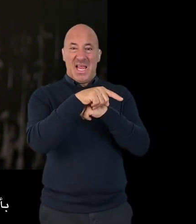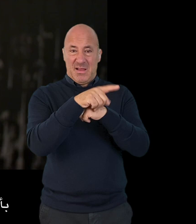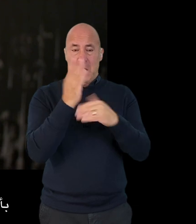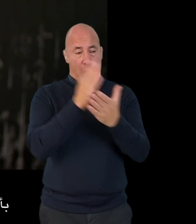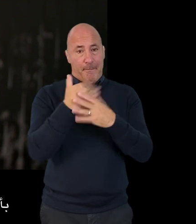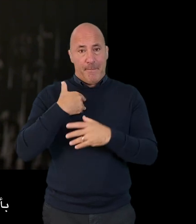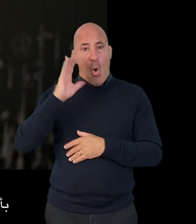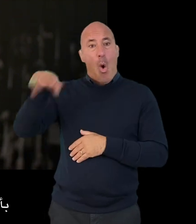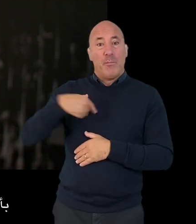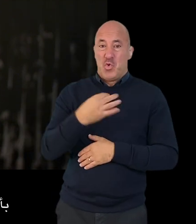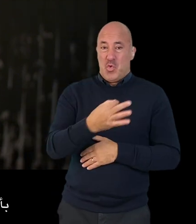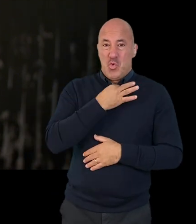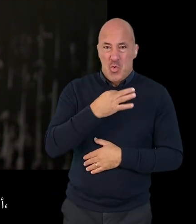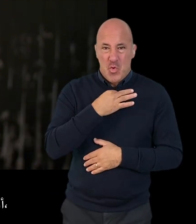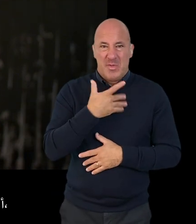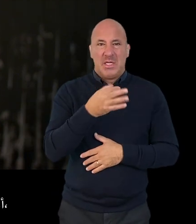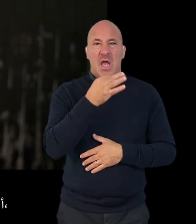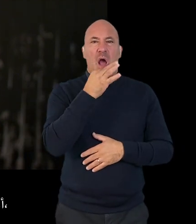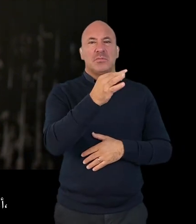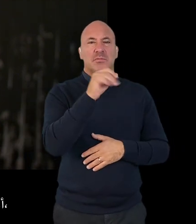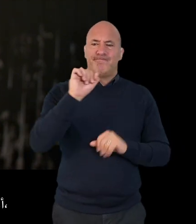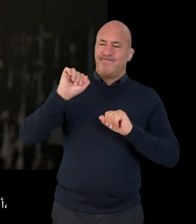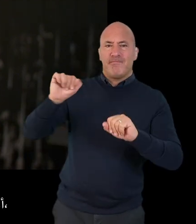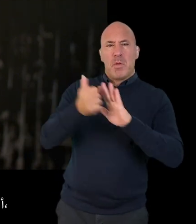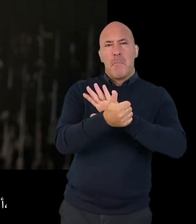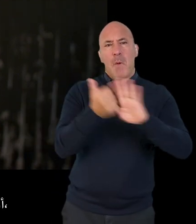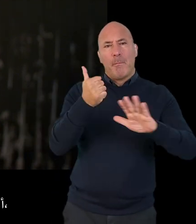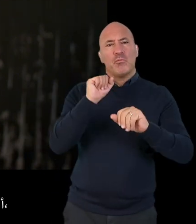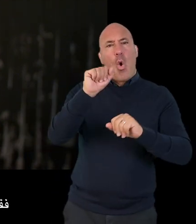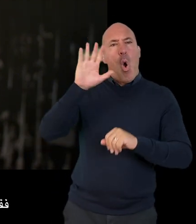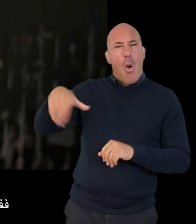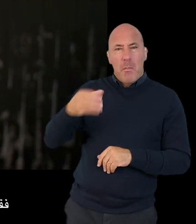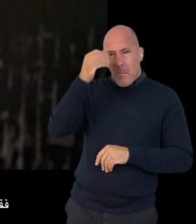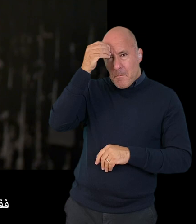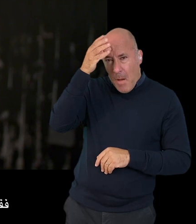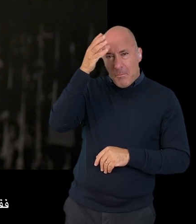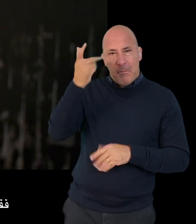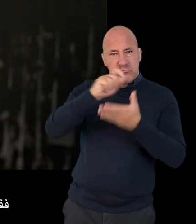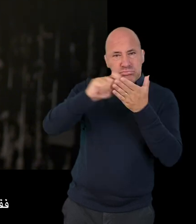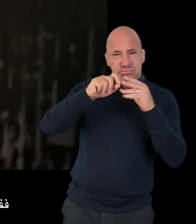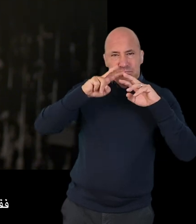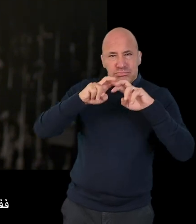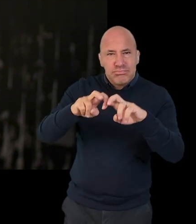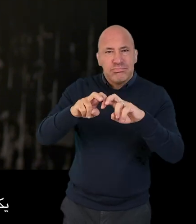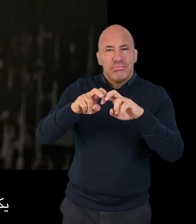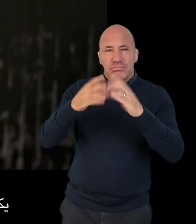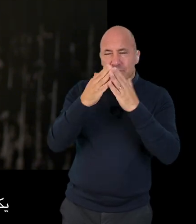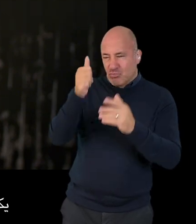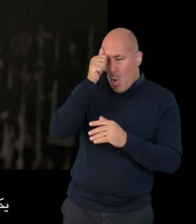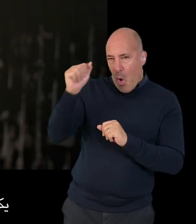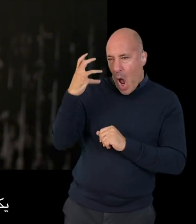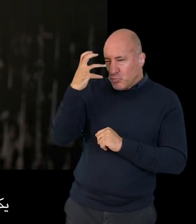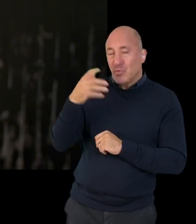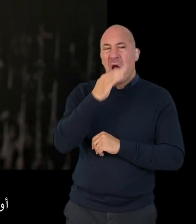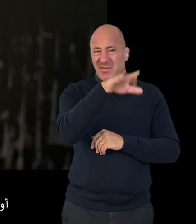available on the public domain that you would be at risk in your country you may need to instruct a country expert who is an academic